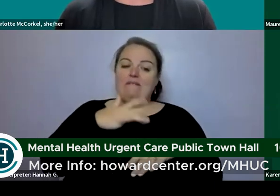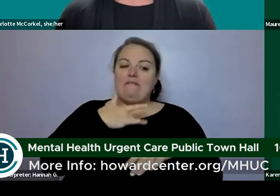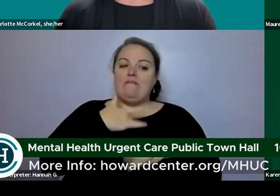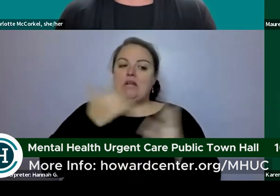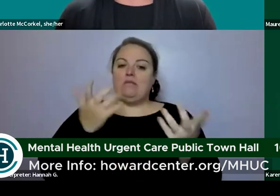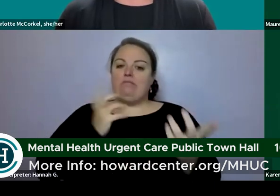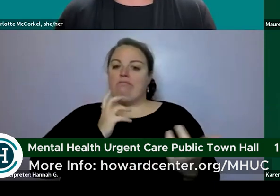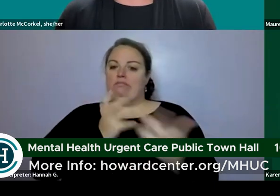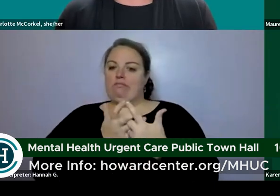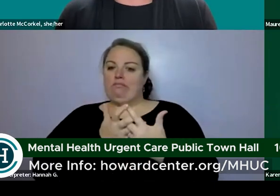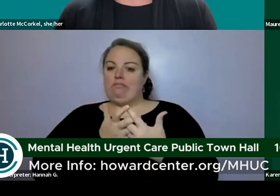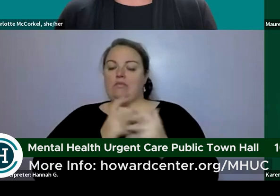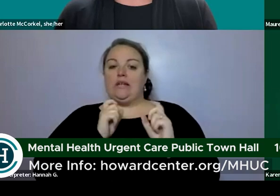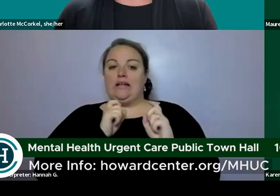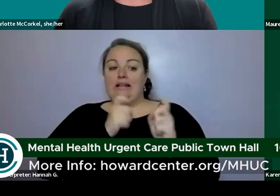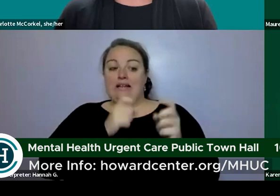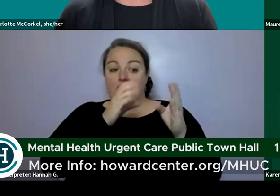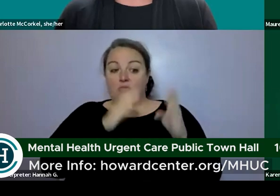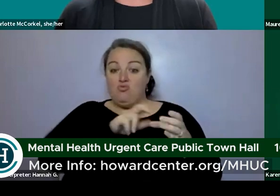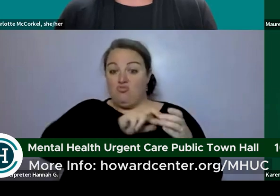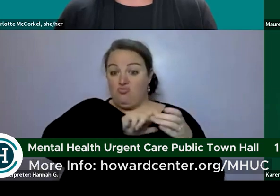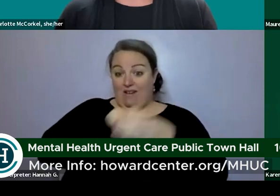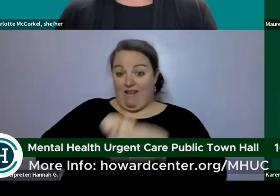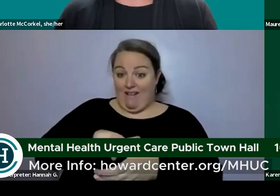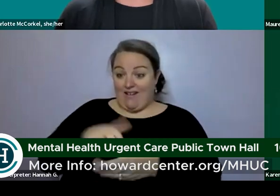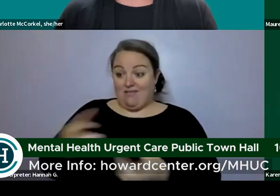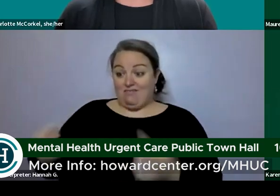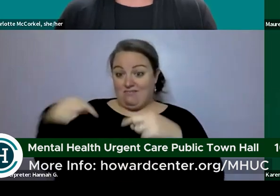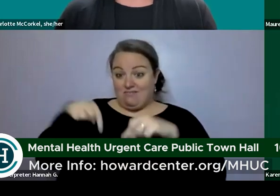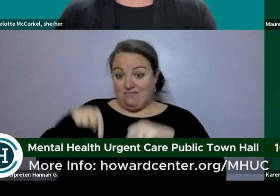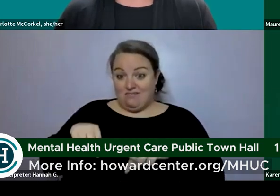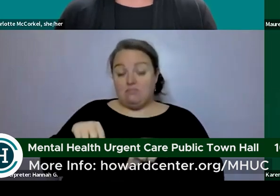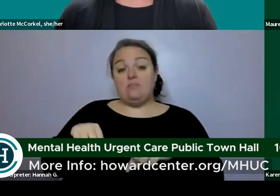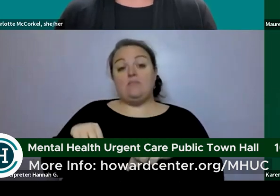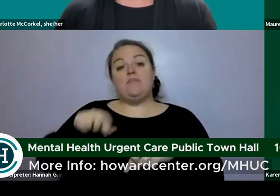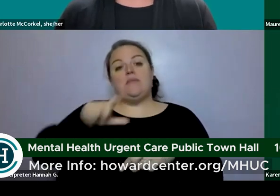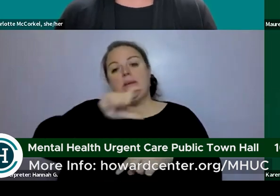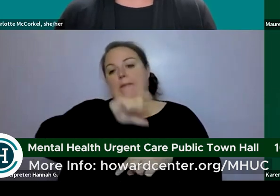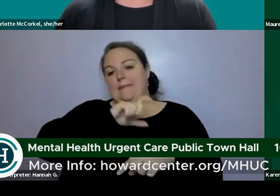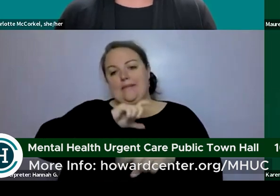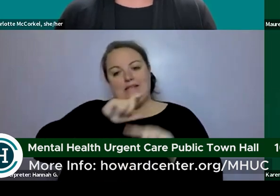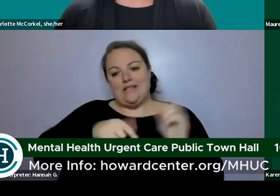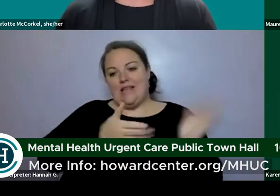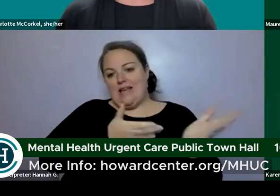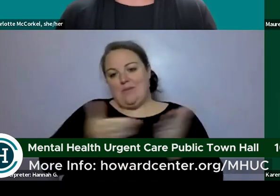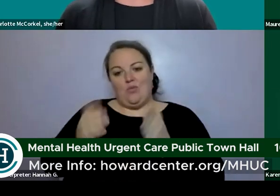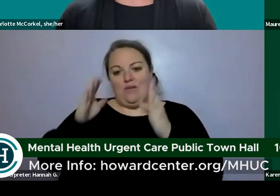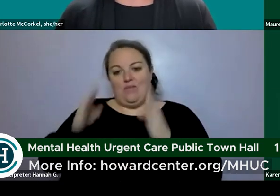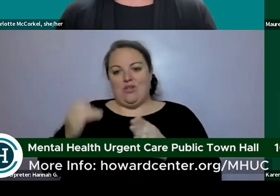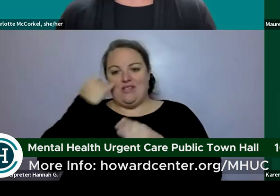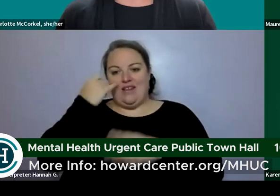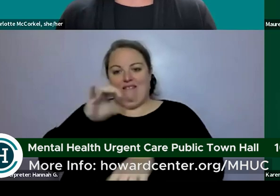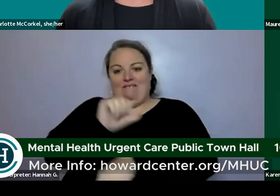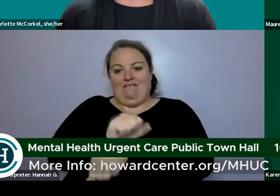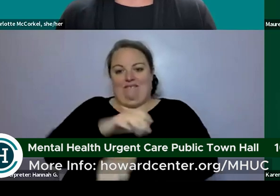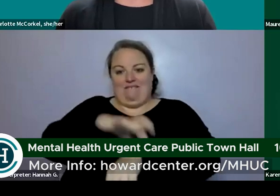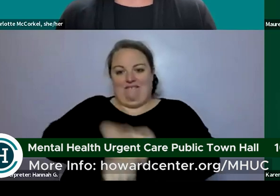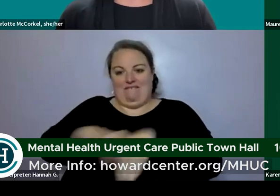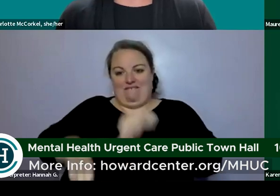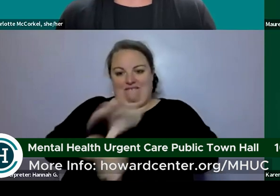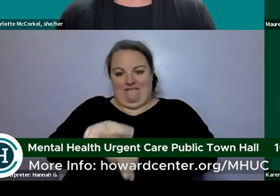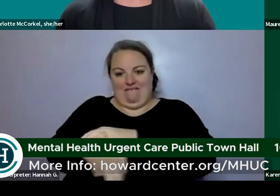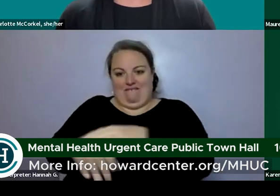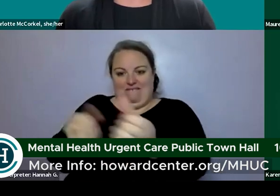appropriate give someone a ride to mental health urgent care the police can't bring someone in handcuffs so someone has to